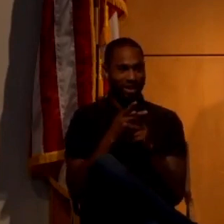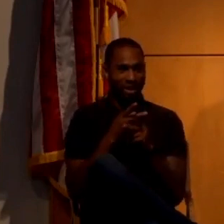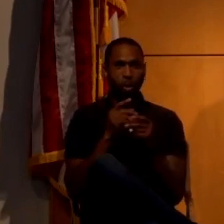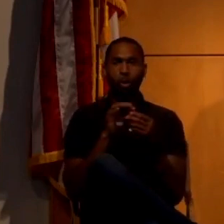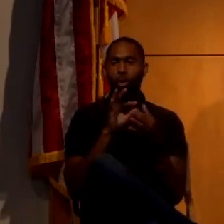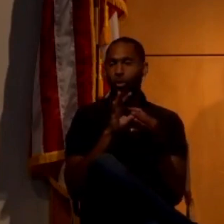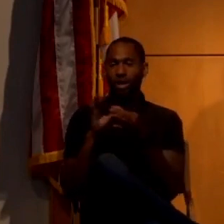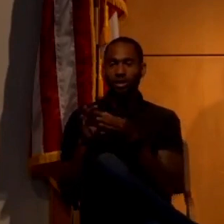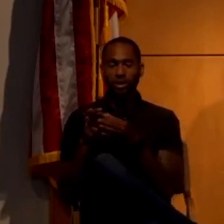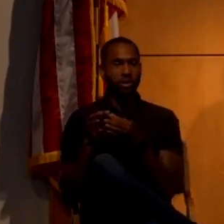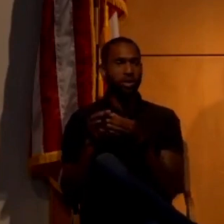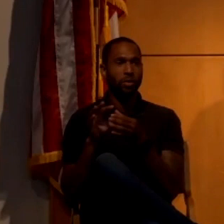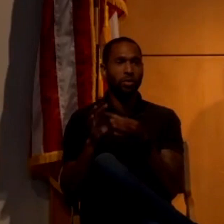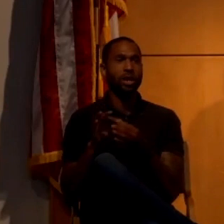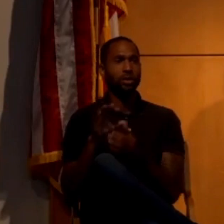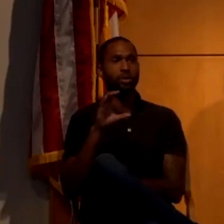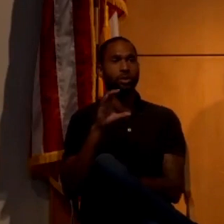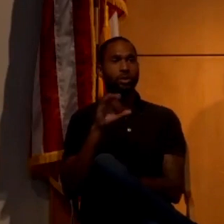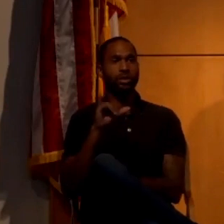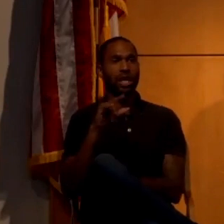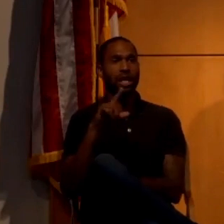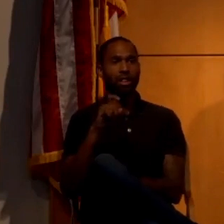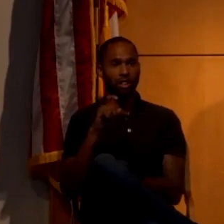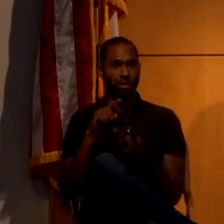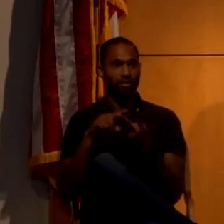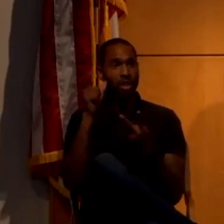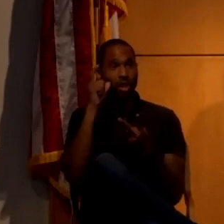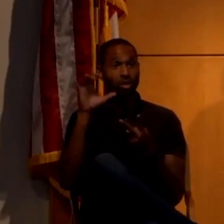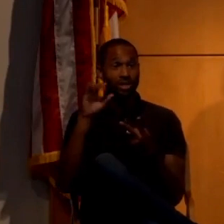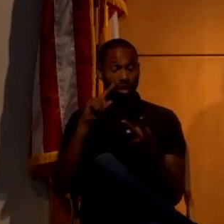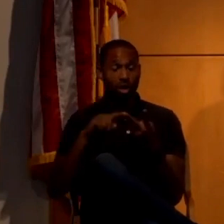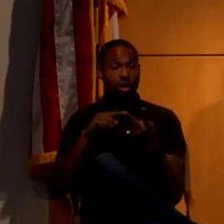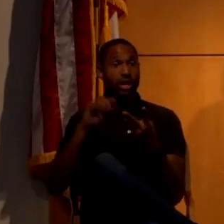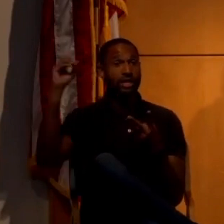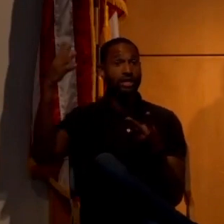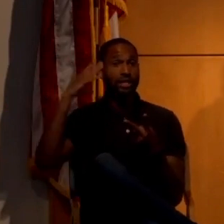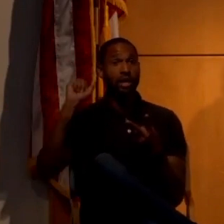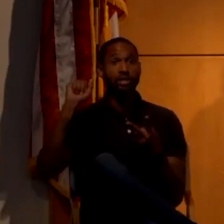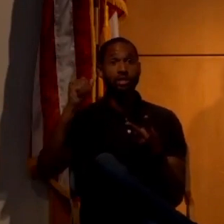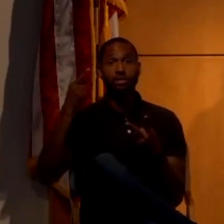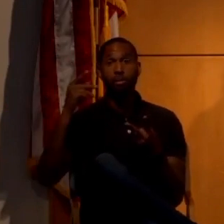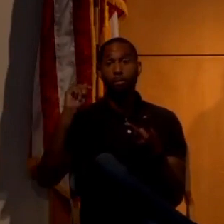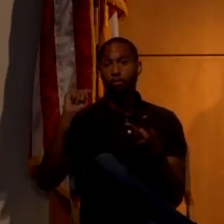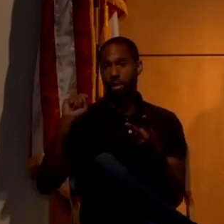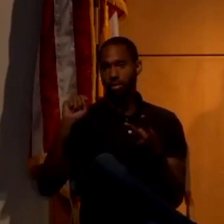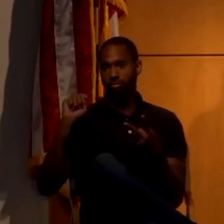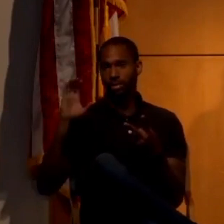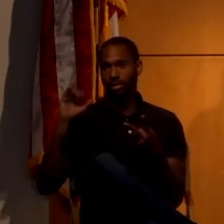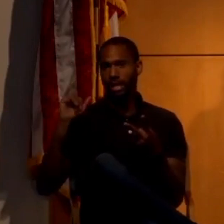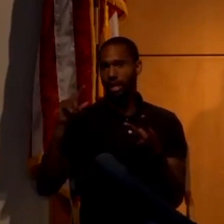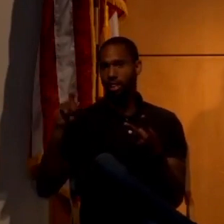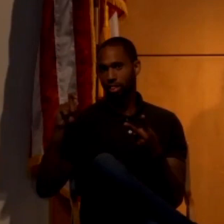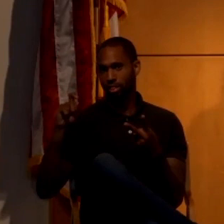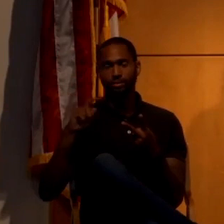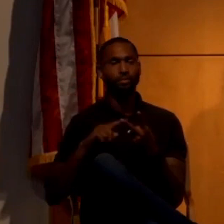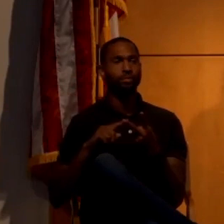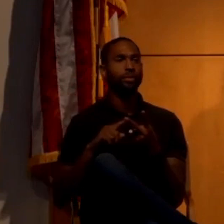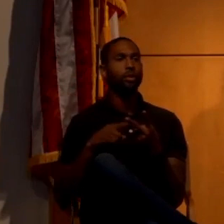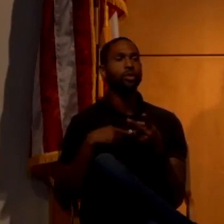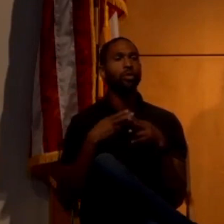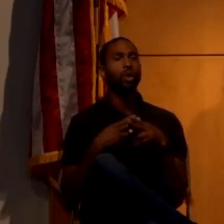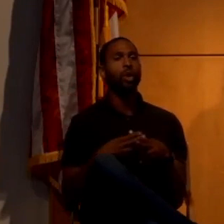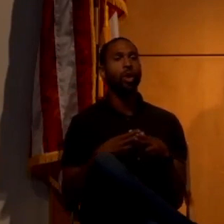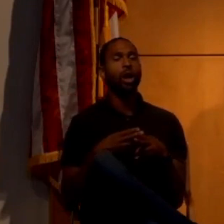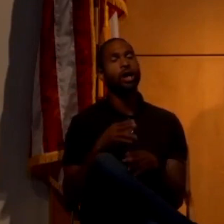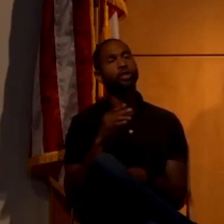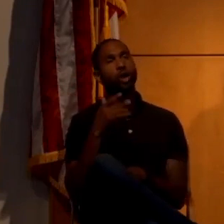to as far as cycles go are the lunar cycle and the sunspot cycle. Um, and it's almost what we call,